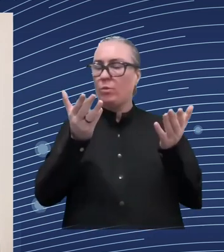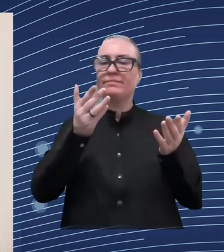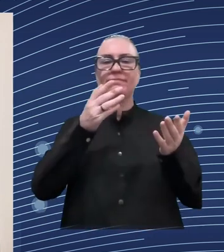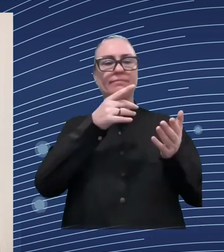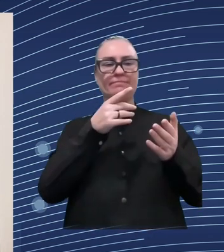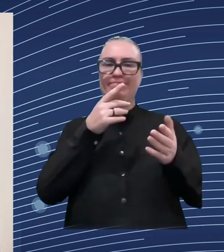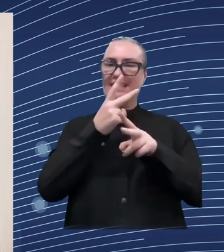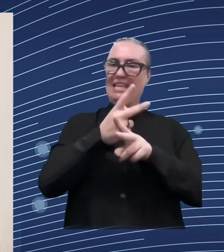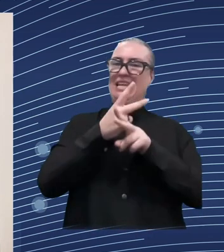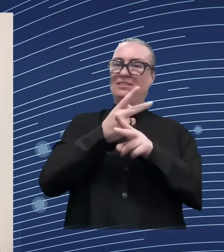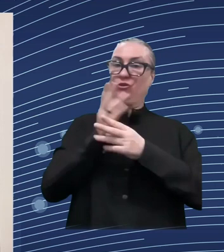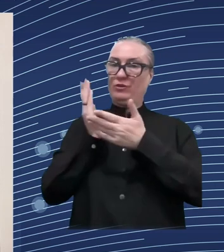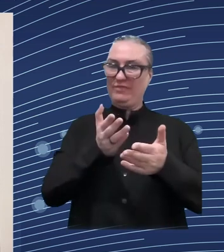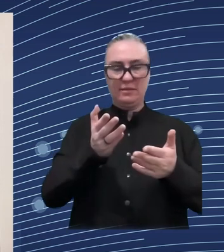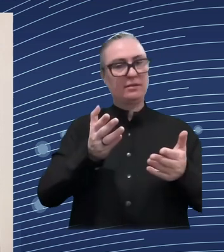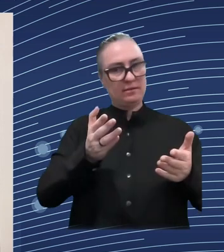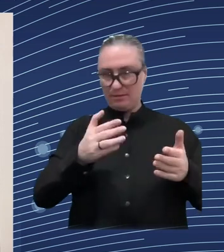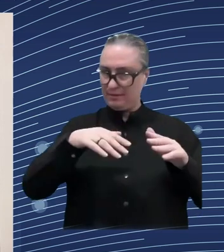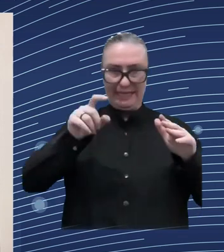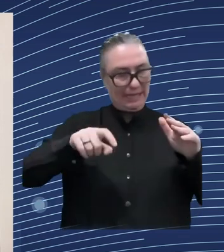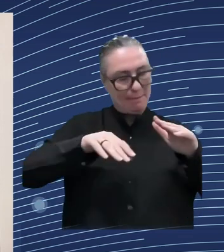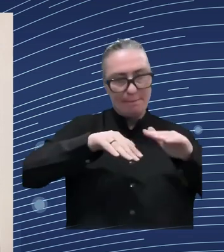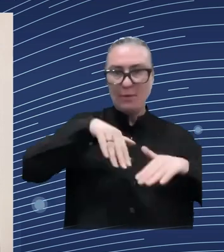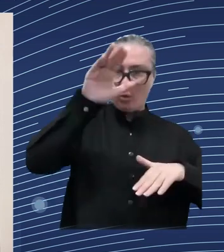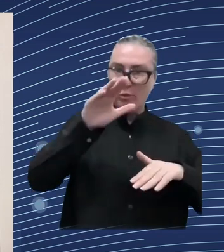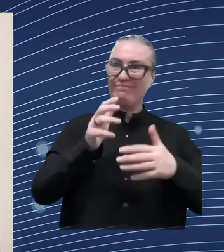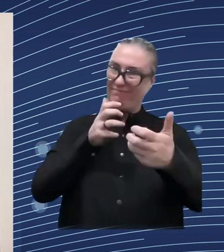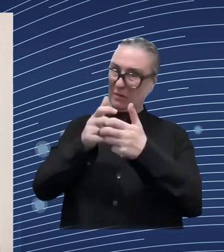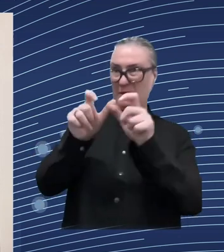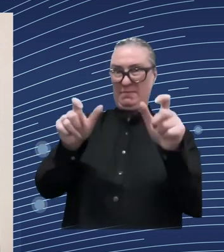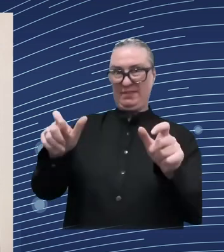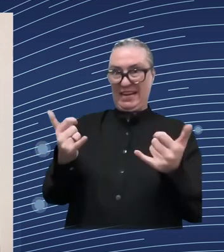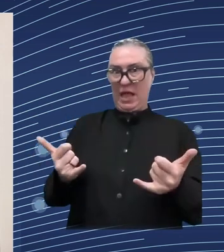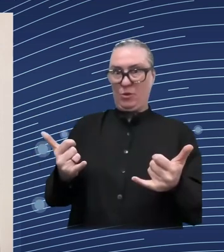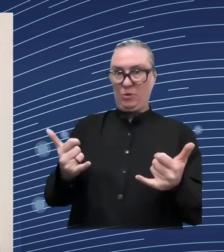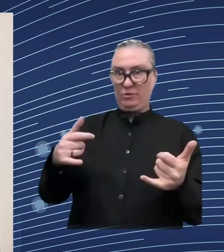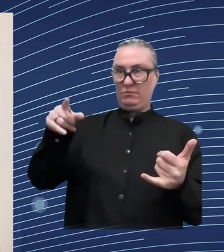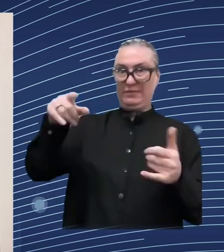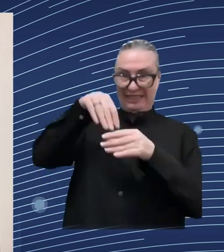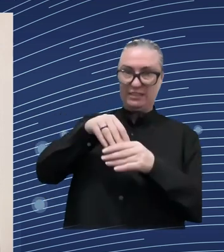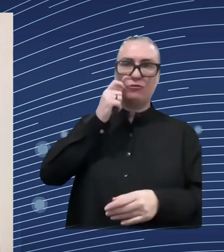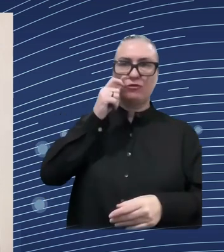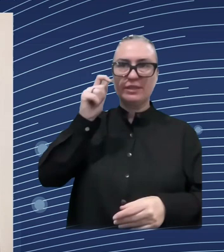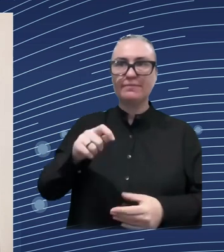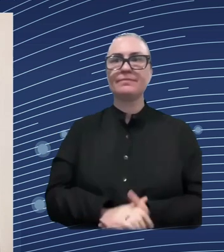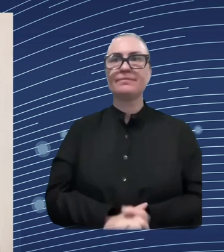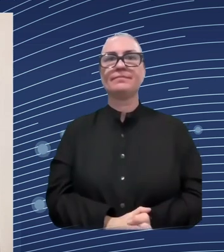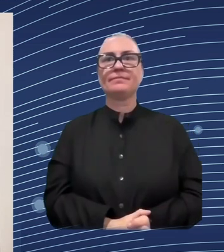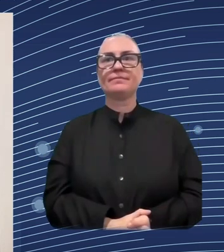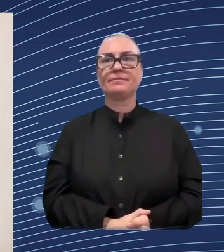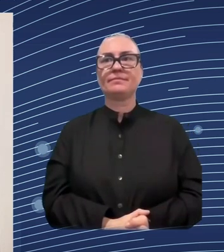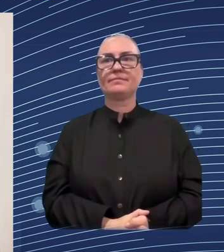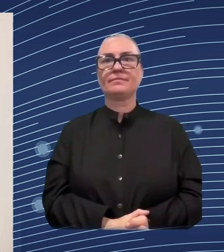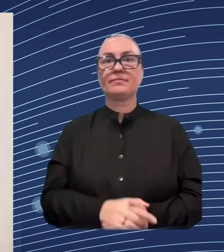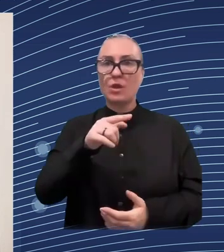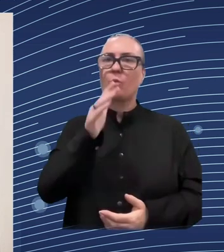market this of course also includes different models of care delivery and here we would also appreciate and